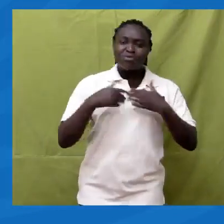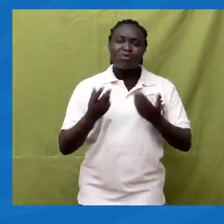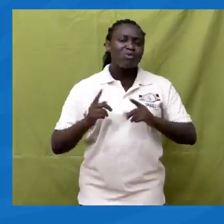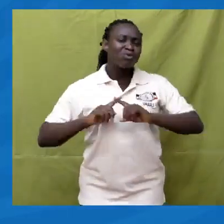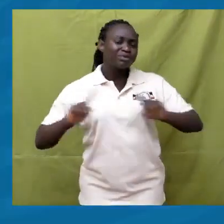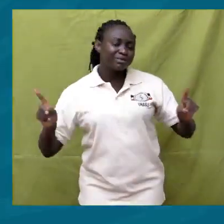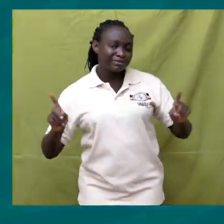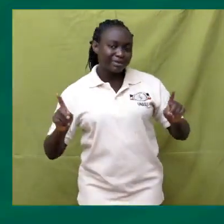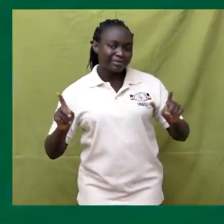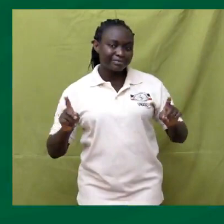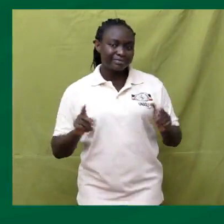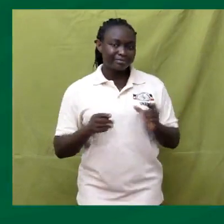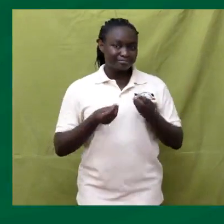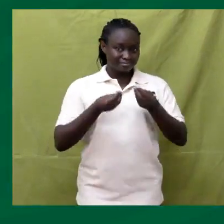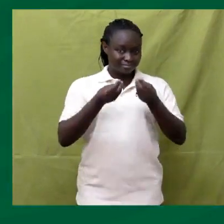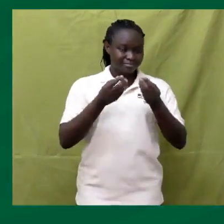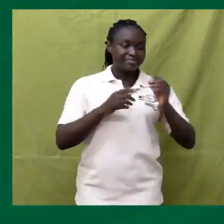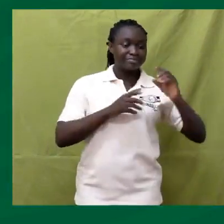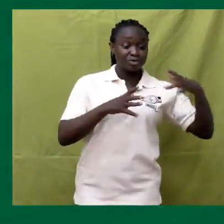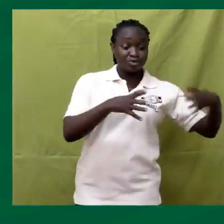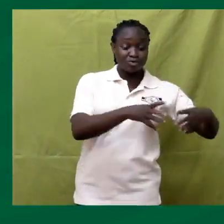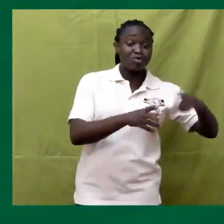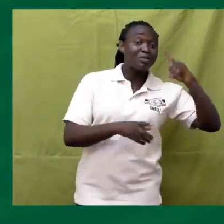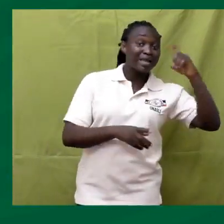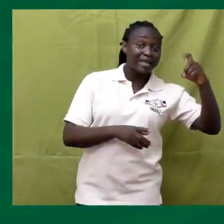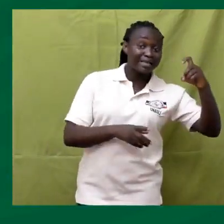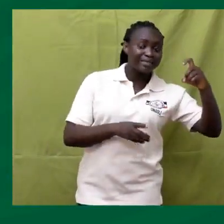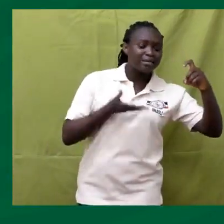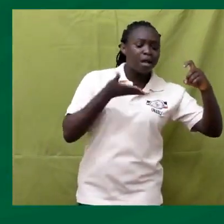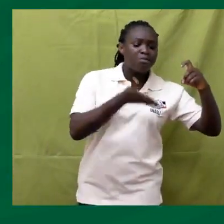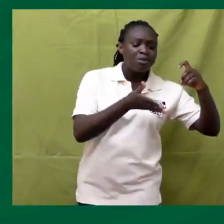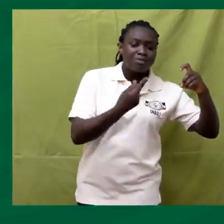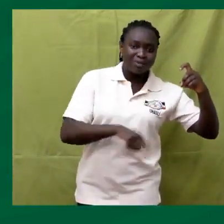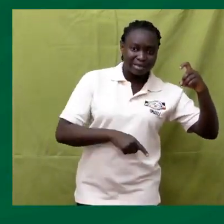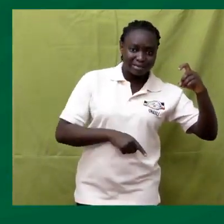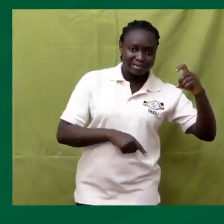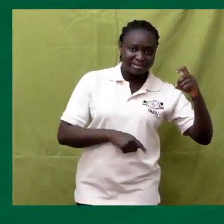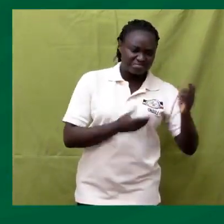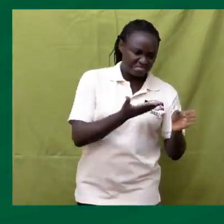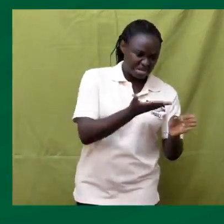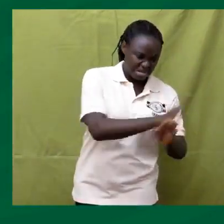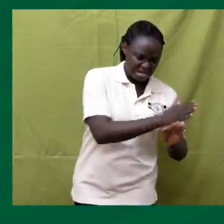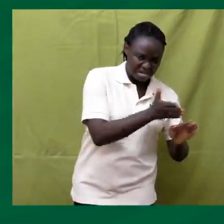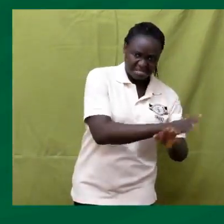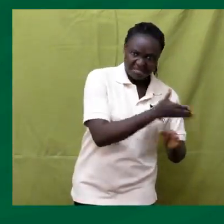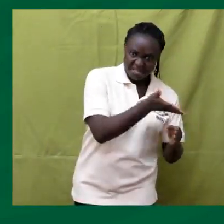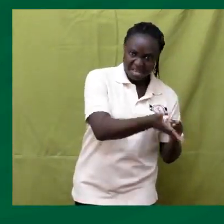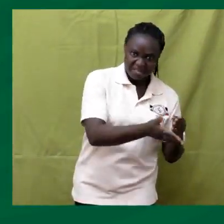Set X Set Equals Cassava